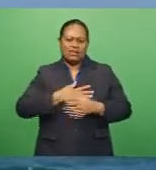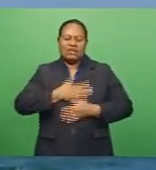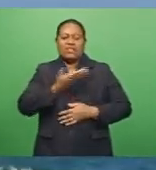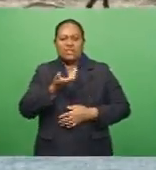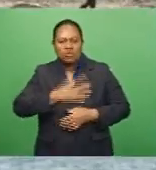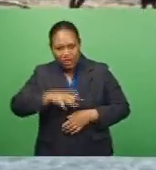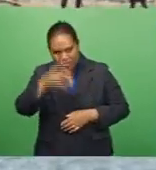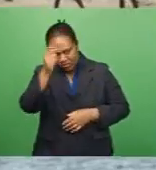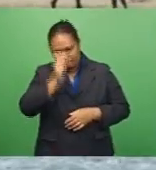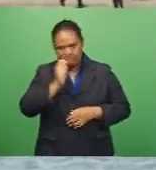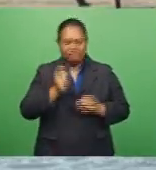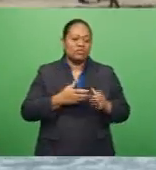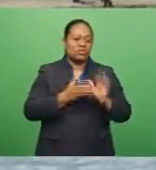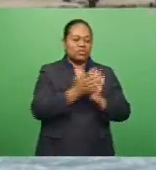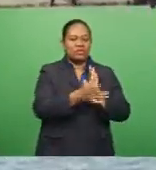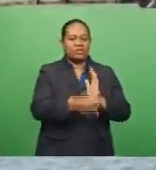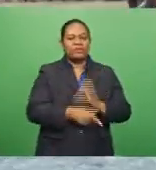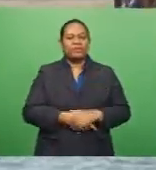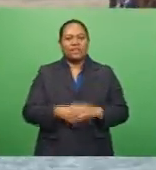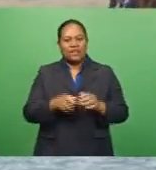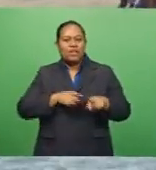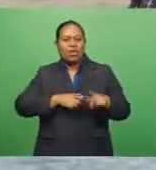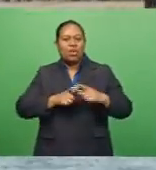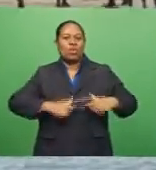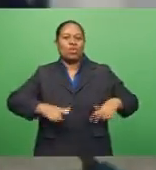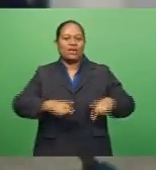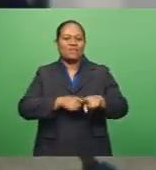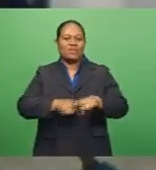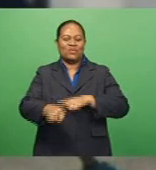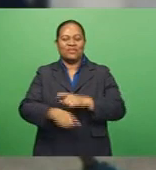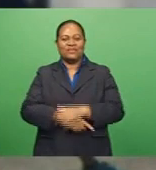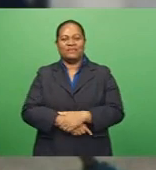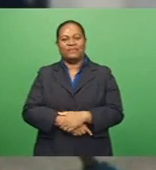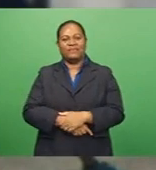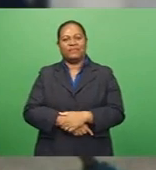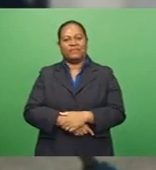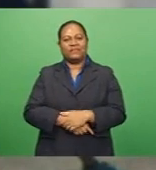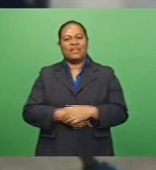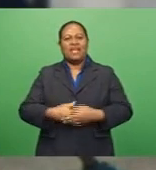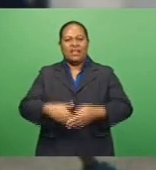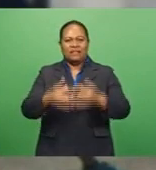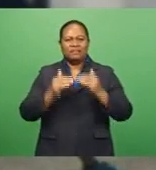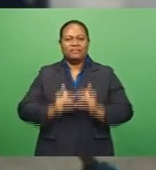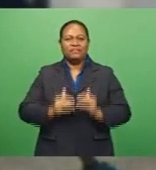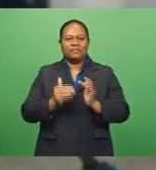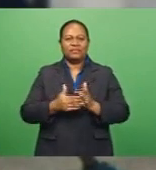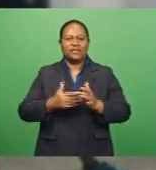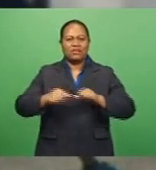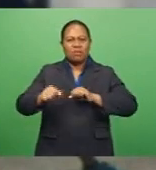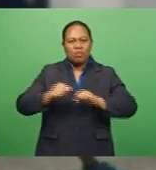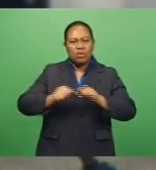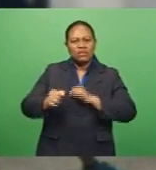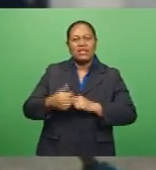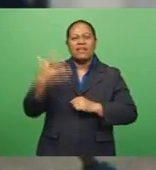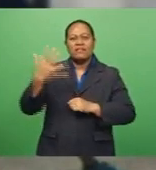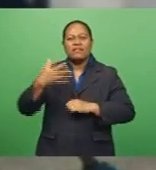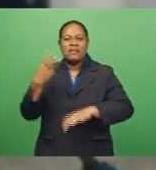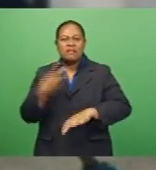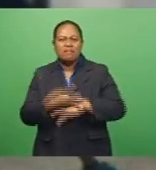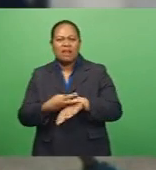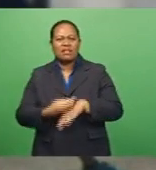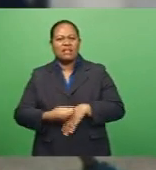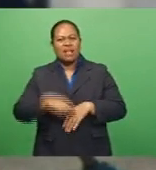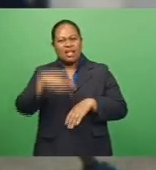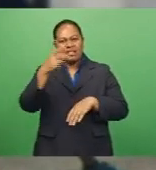local tournaments. Philippe Anaicaso, FBC Sports. Being away from the boxing scene for over 15 months, former